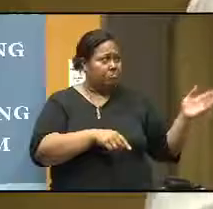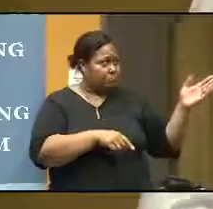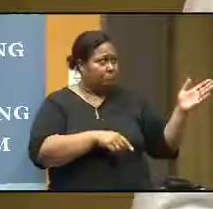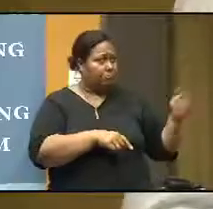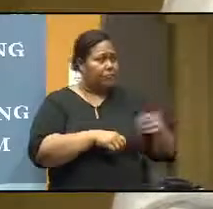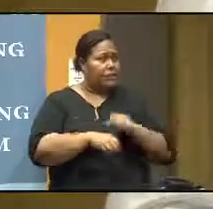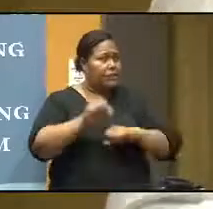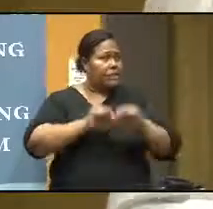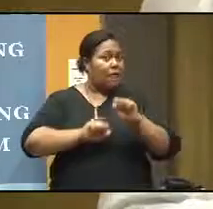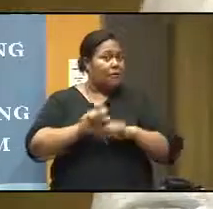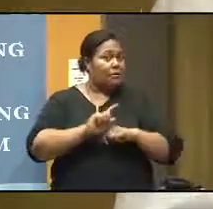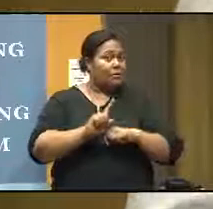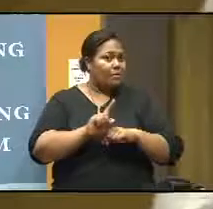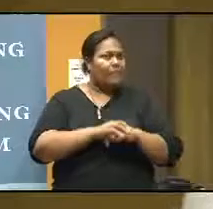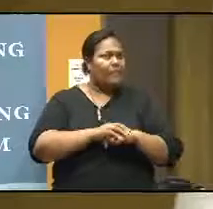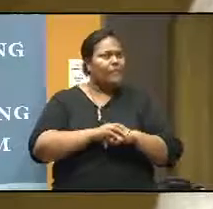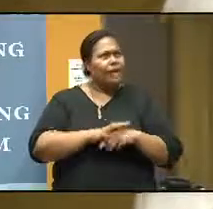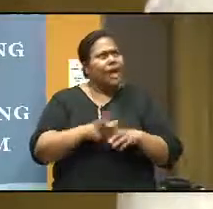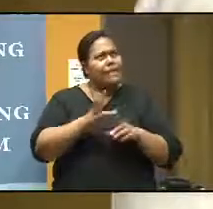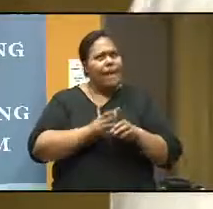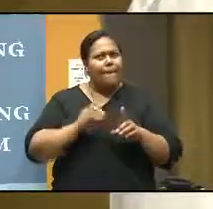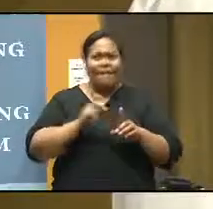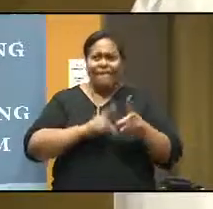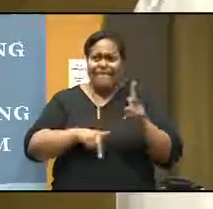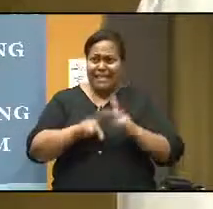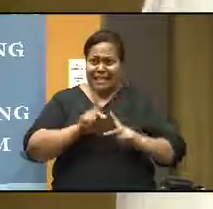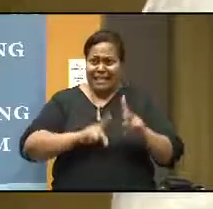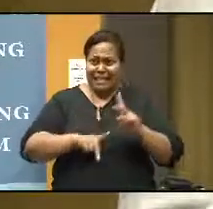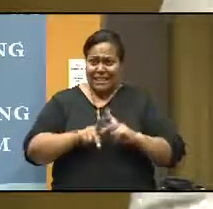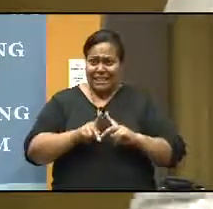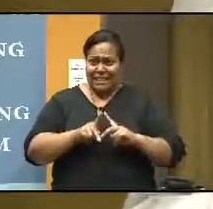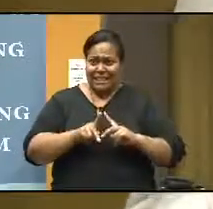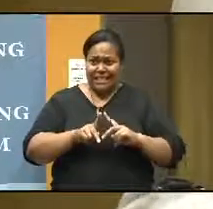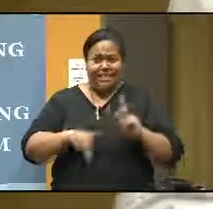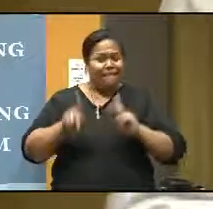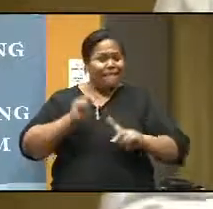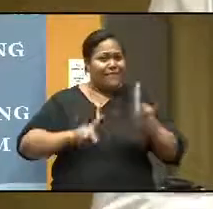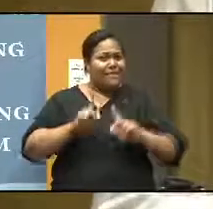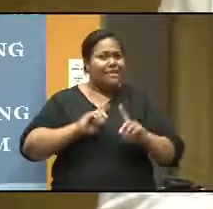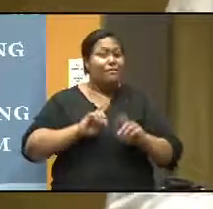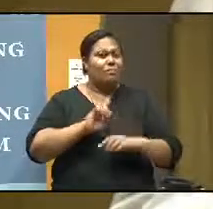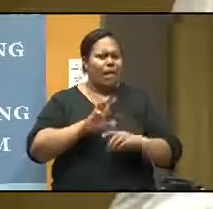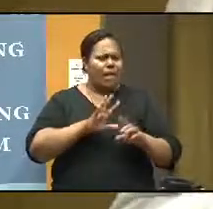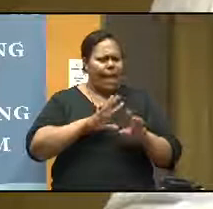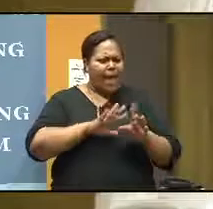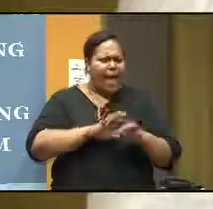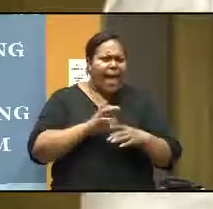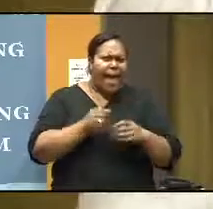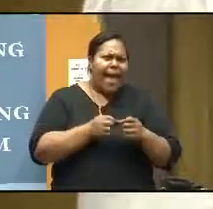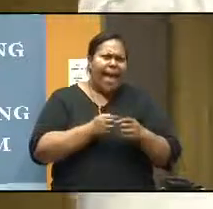sciences for example in physics, they are all around the experimentation, the